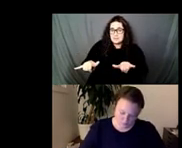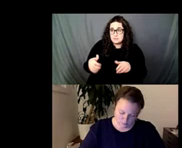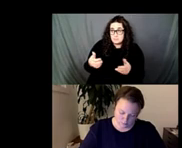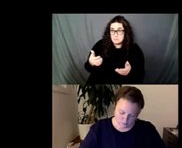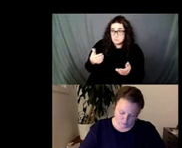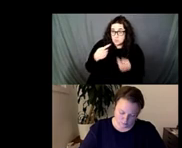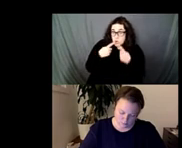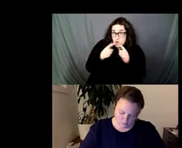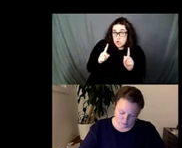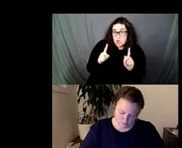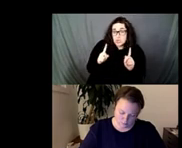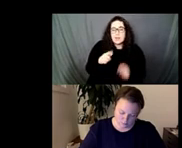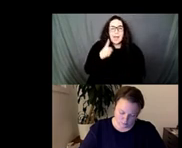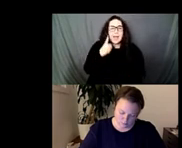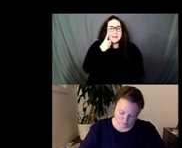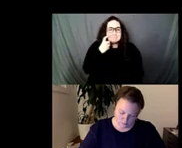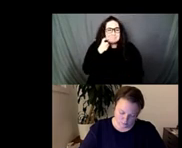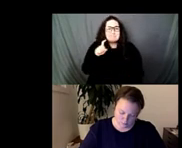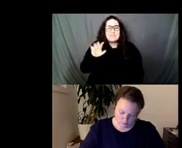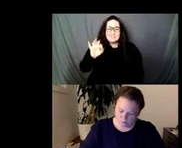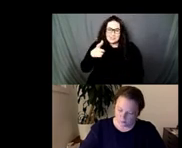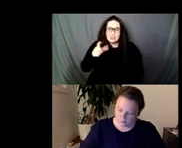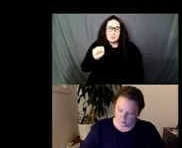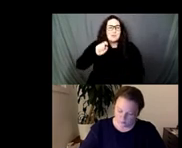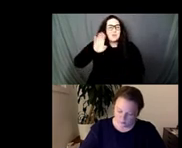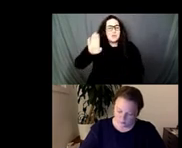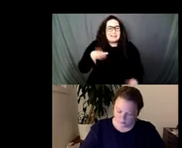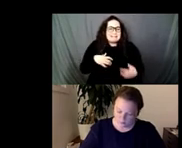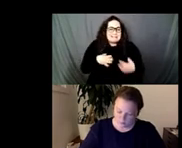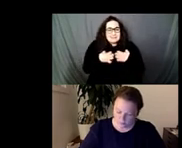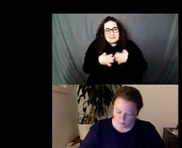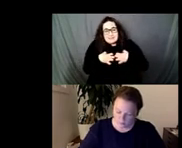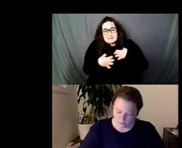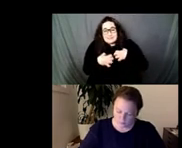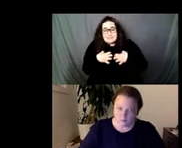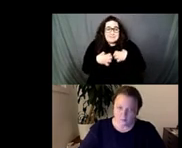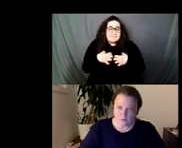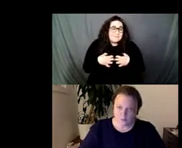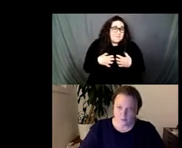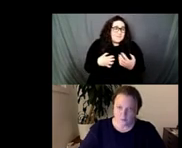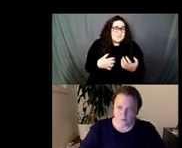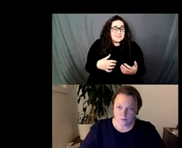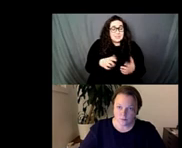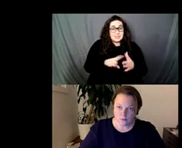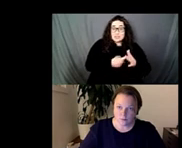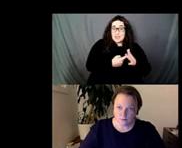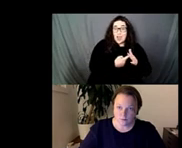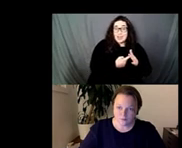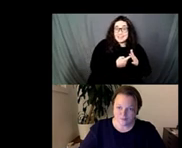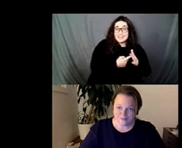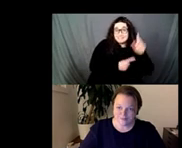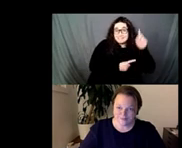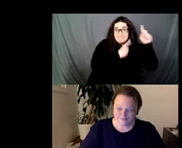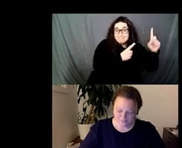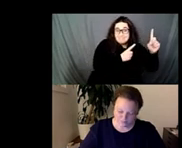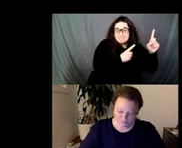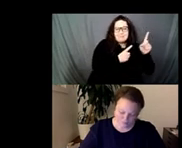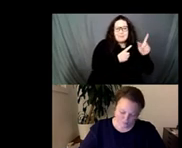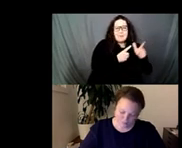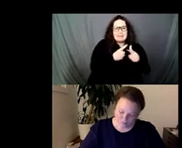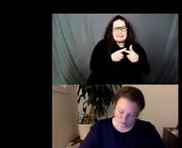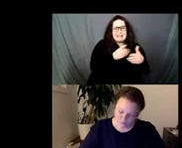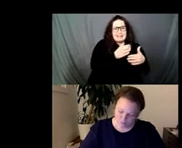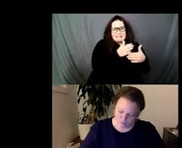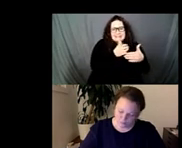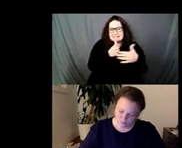guess I want to believe he might feel a little bit wearied like myself where it was like you know how it started versus how it ended were two very different things that one can